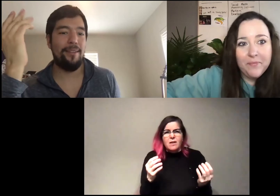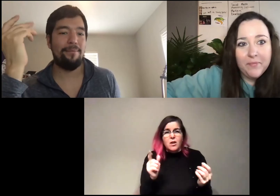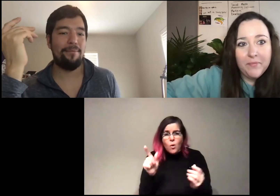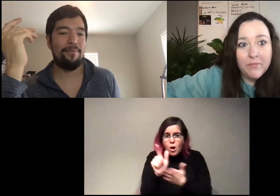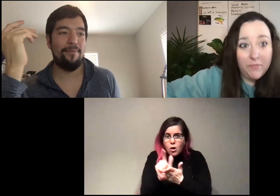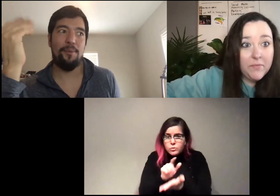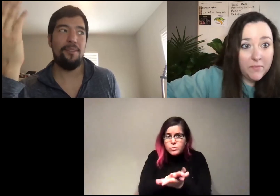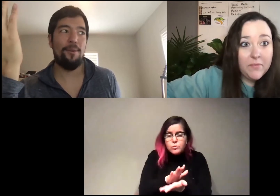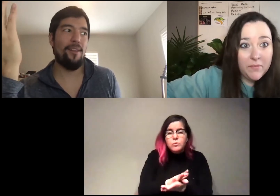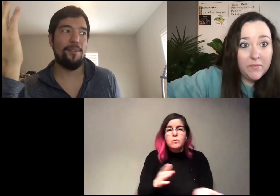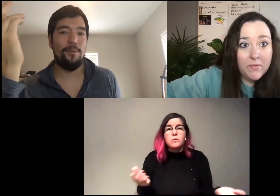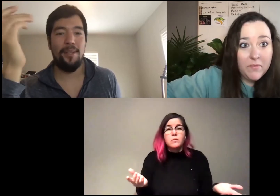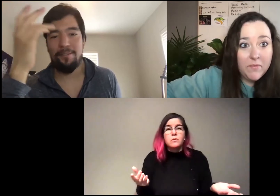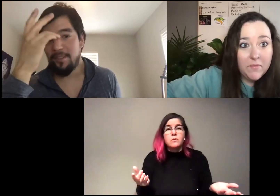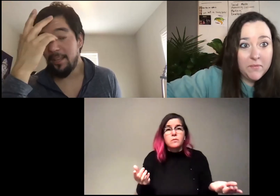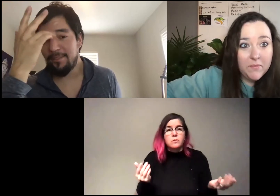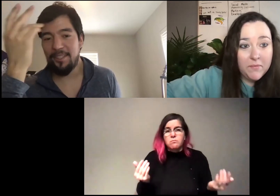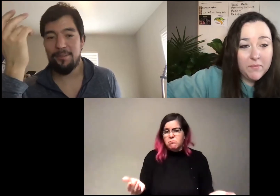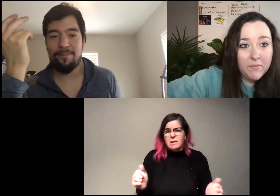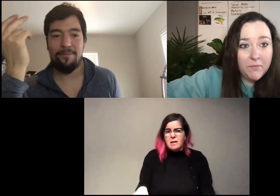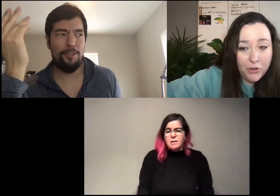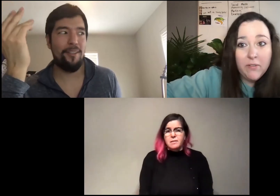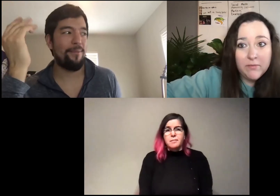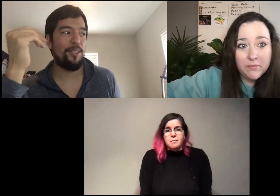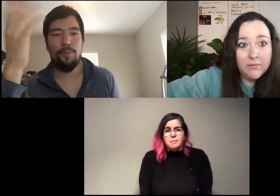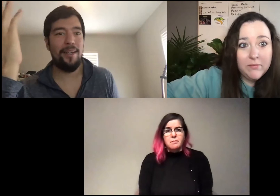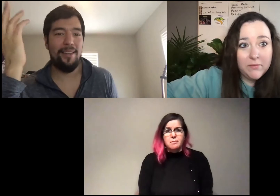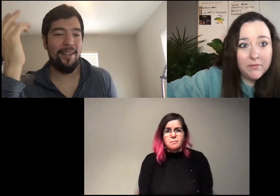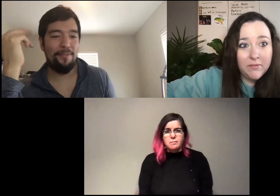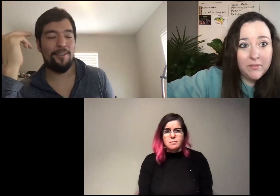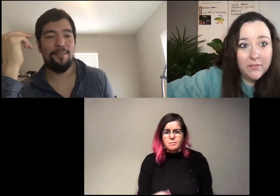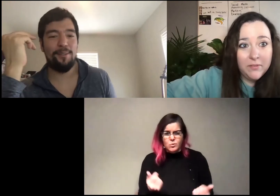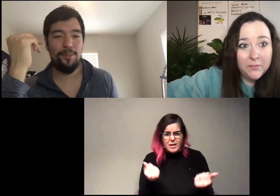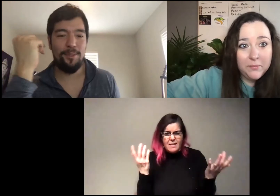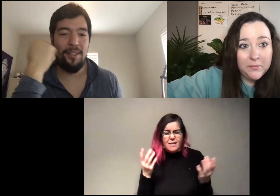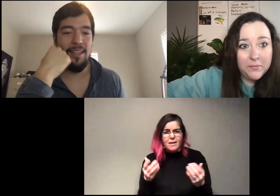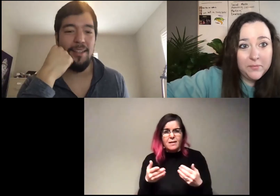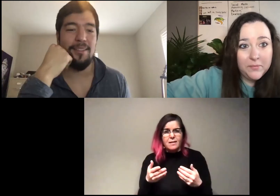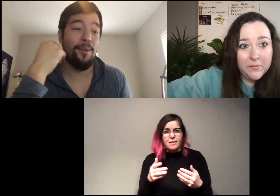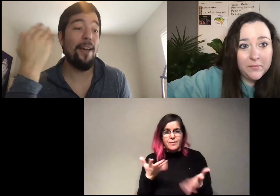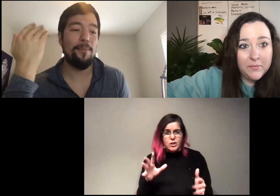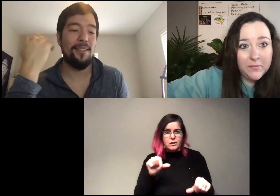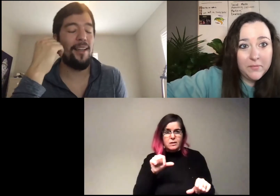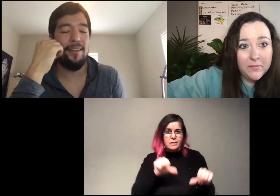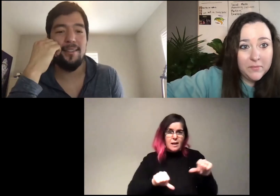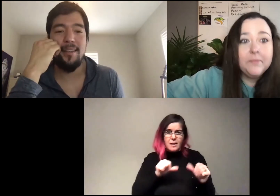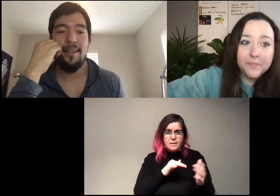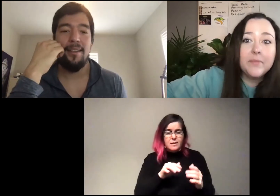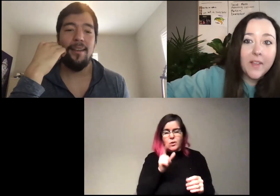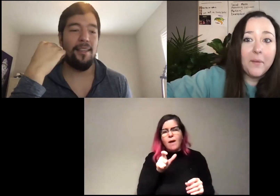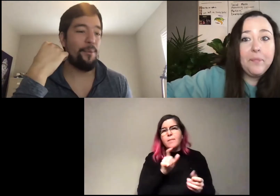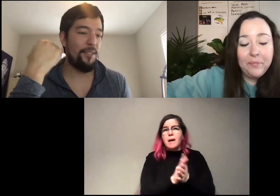like, go to law school after that, you know, for sure. Do anything after you study science, you don't have to be a scientist.